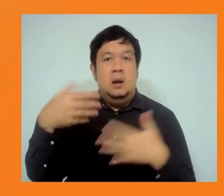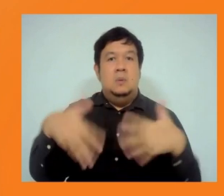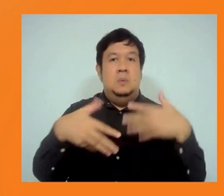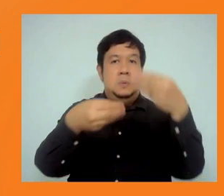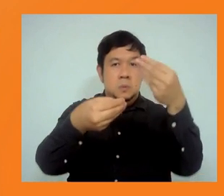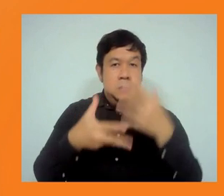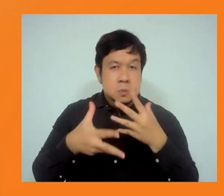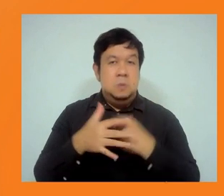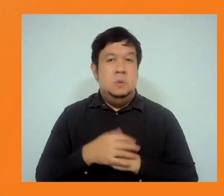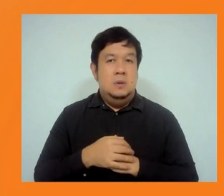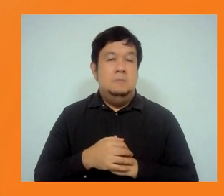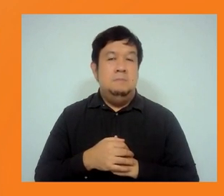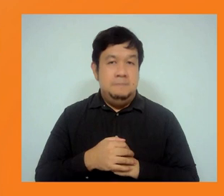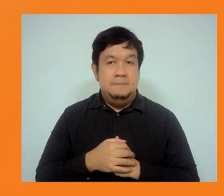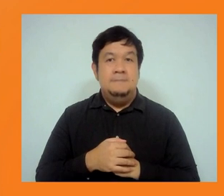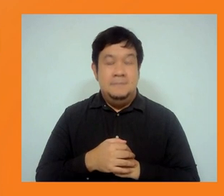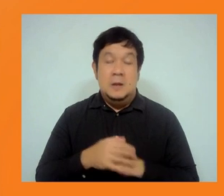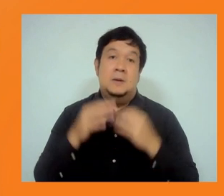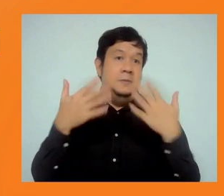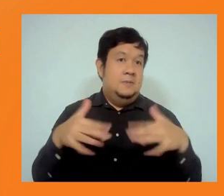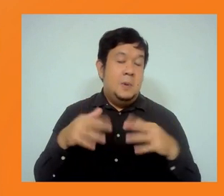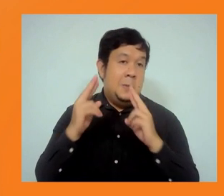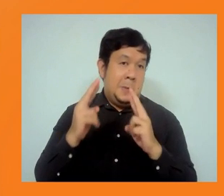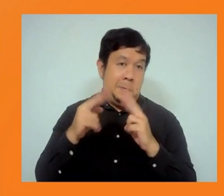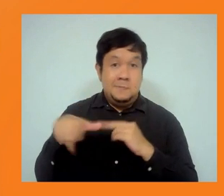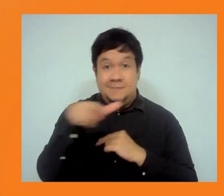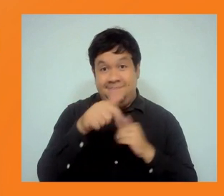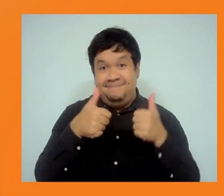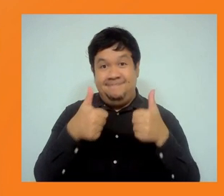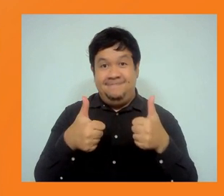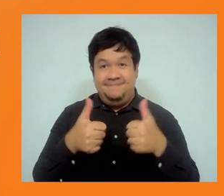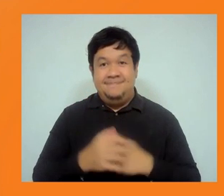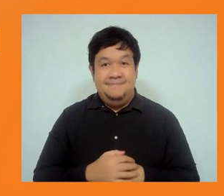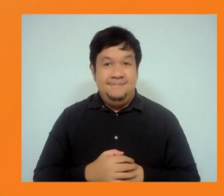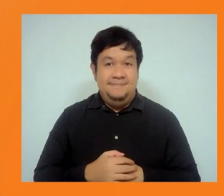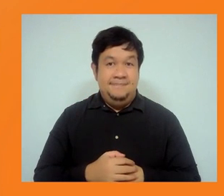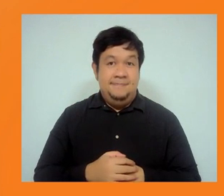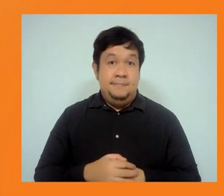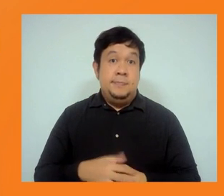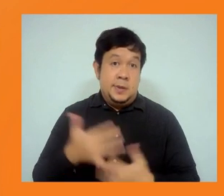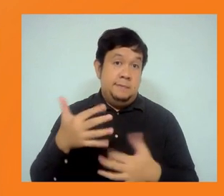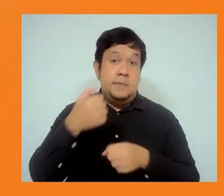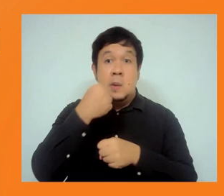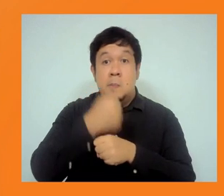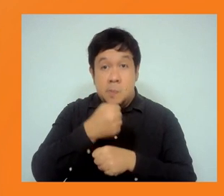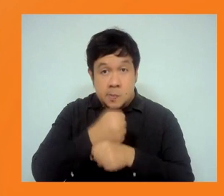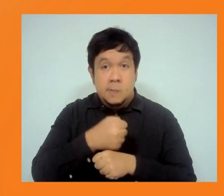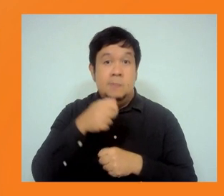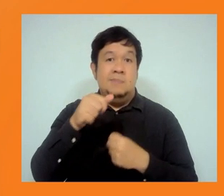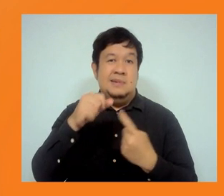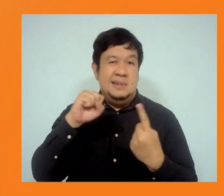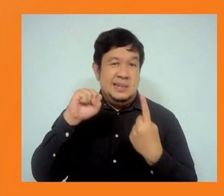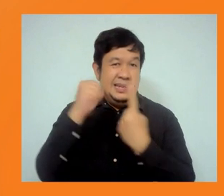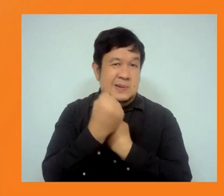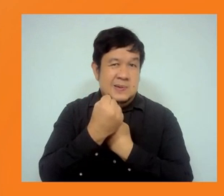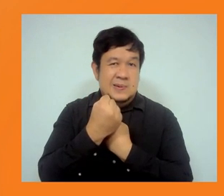Thanks. Let me touch next on the labour and working conditions. And Rene, you made a lot of great, great points